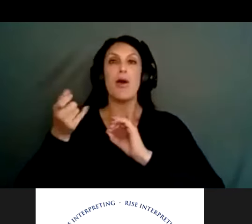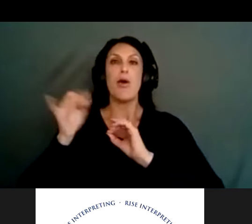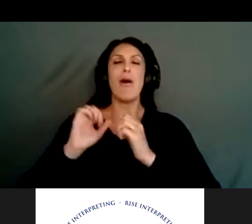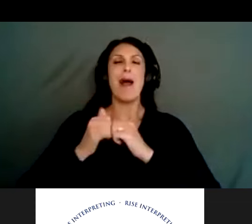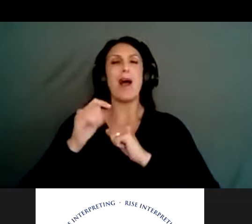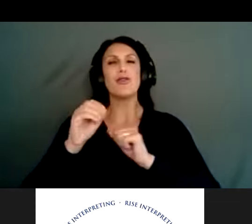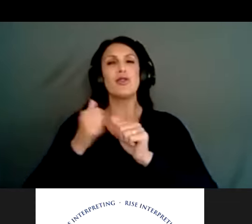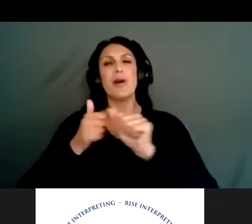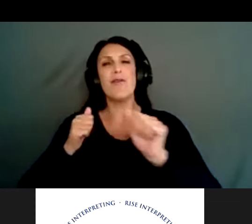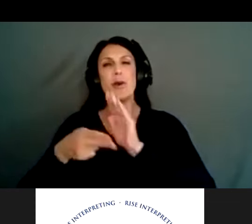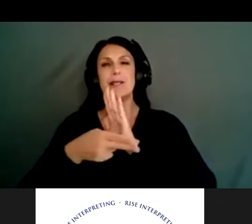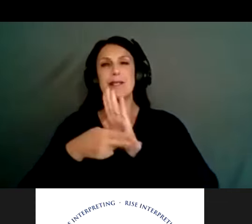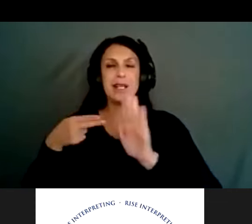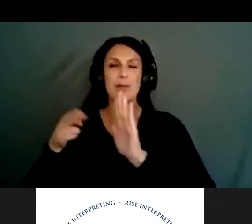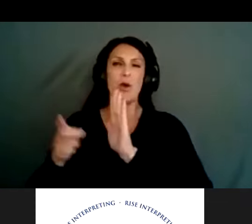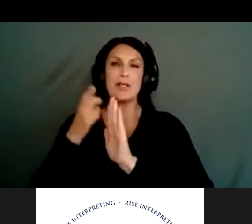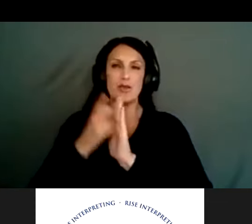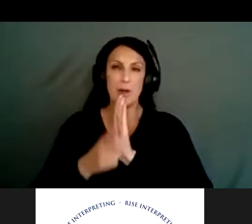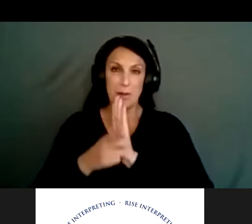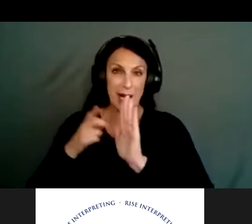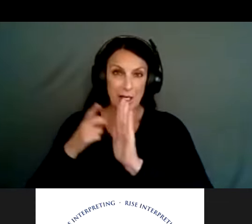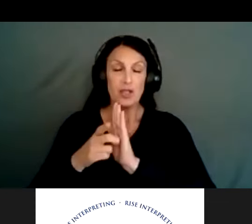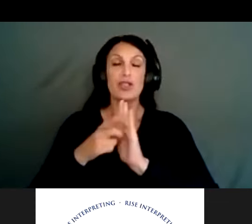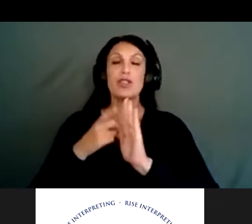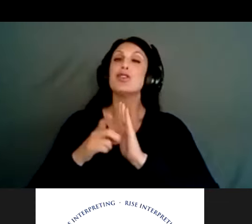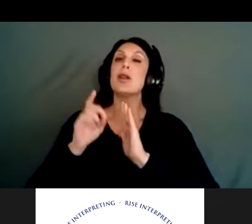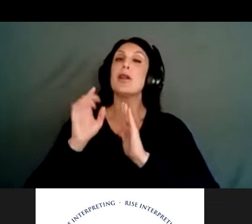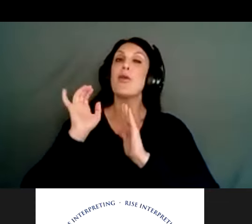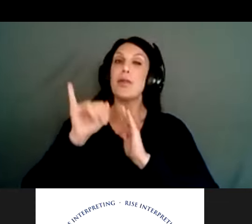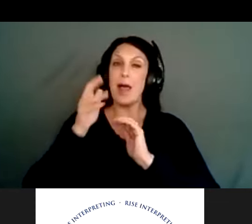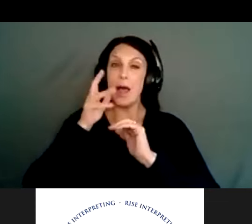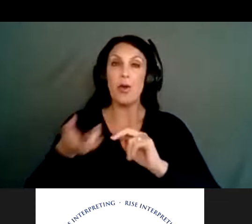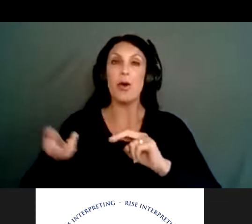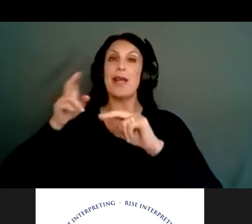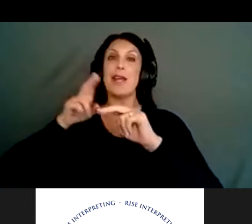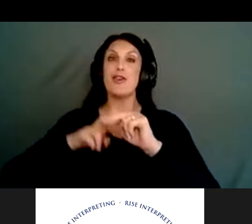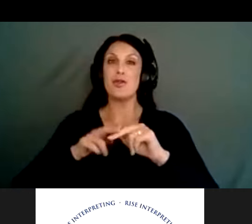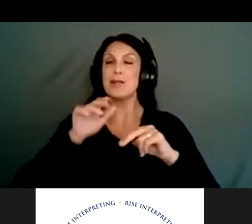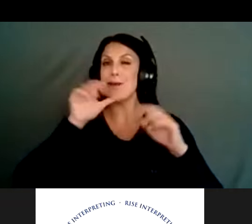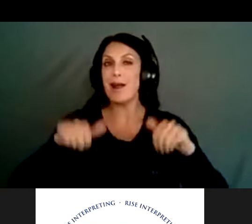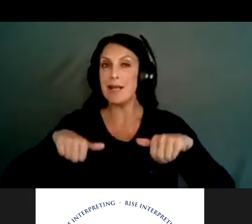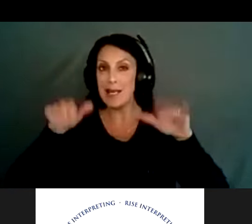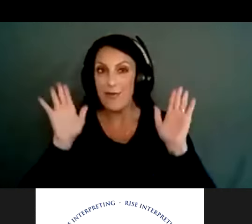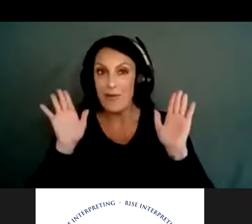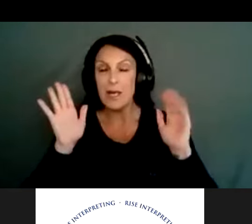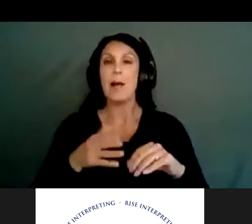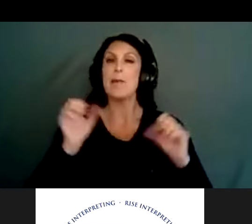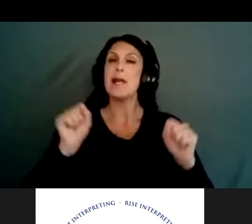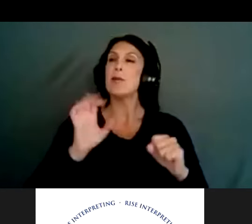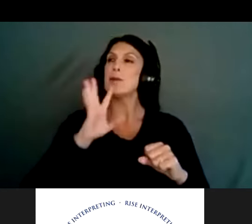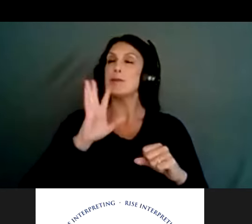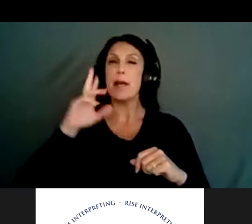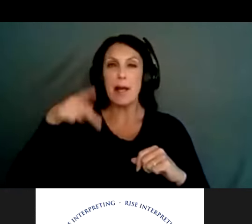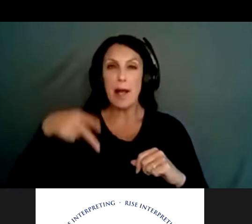discrimination. Promoting resiliency's goal is to increase resilience and help seeking. This includes